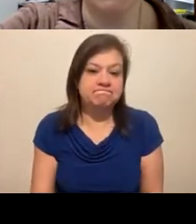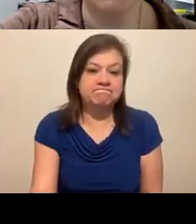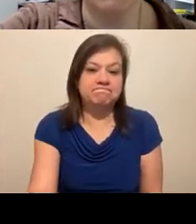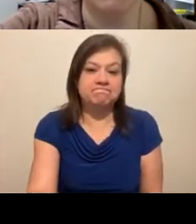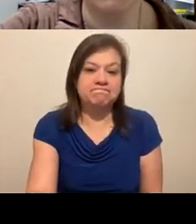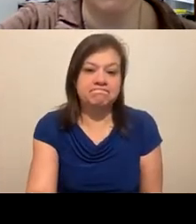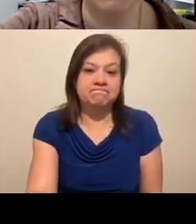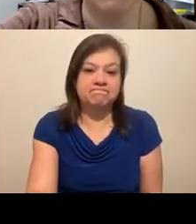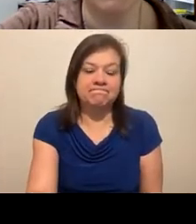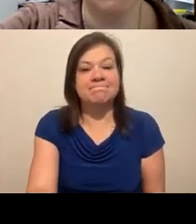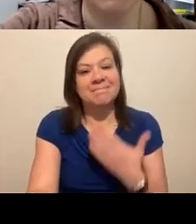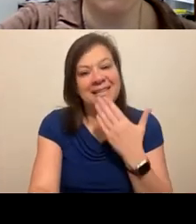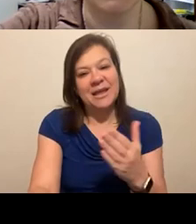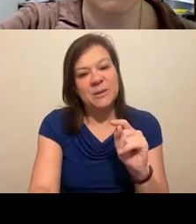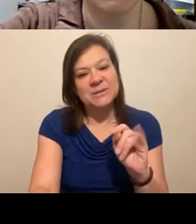Thank you, Tina.